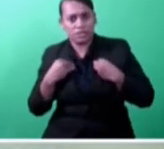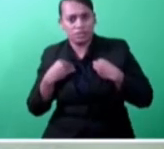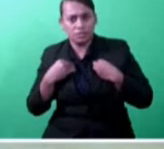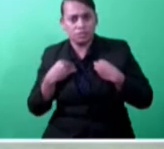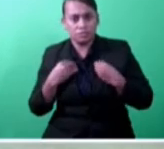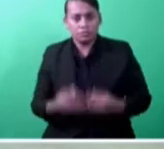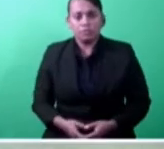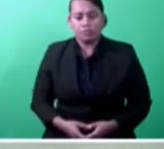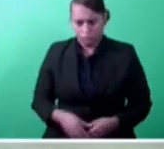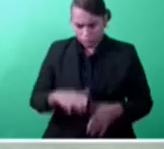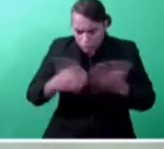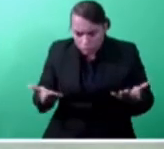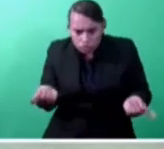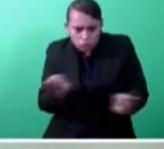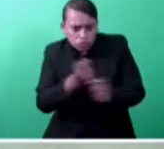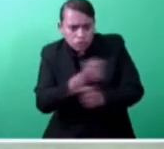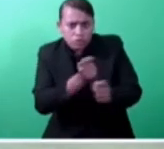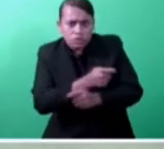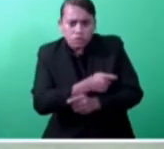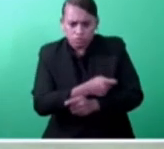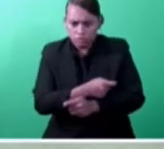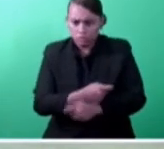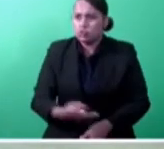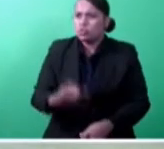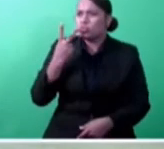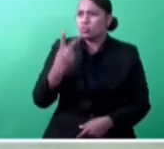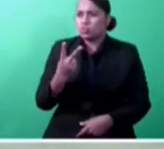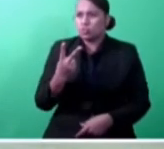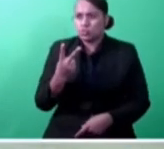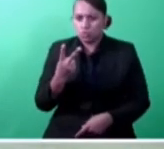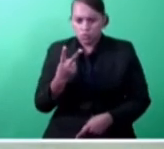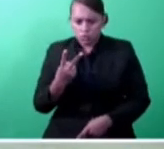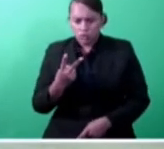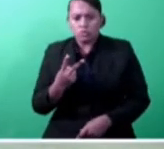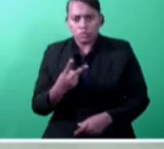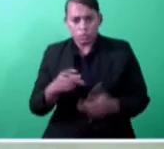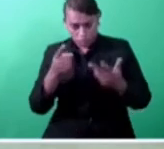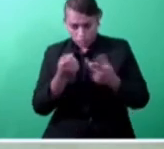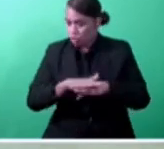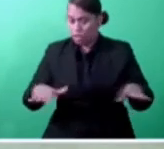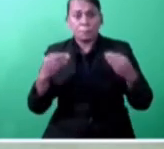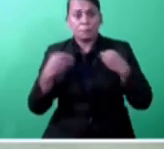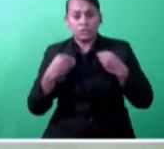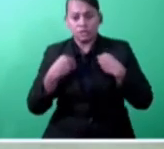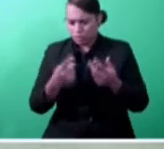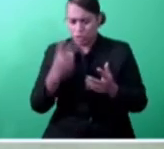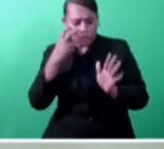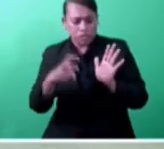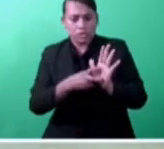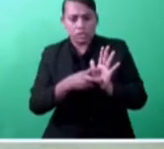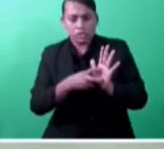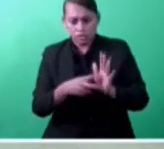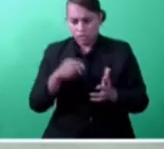existing businesses requires two documents. That is business registration and text registration to